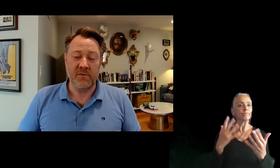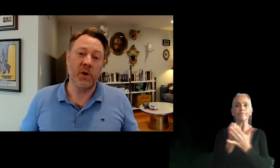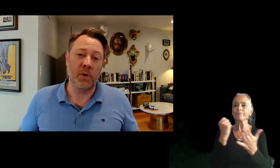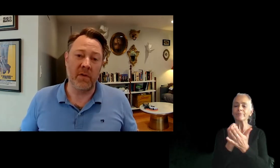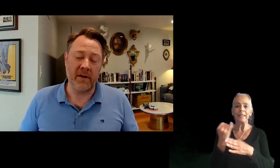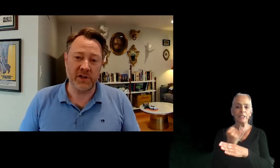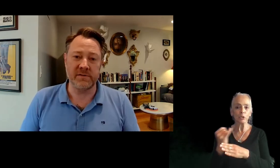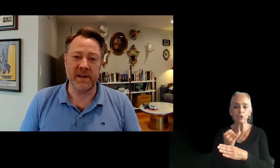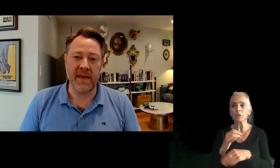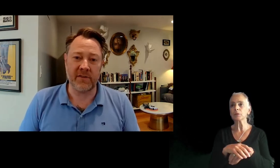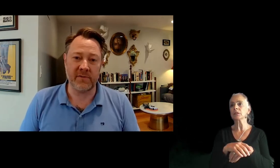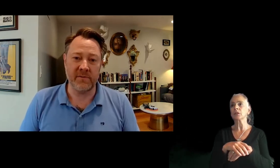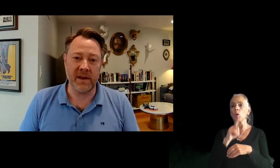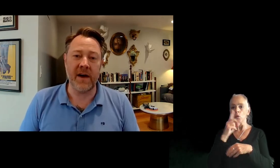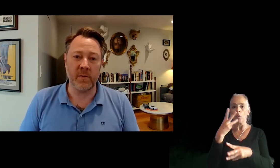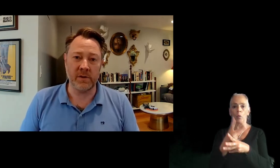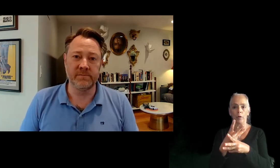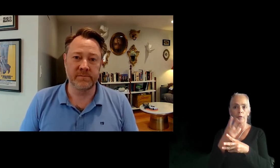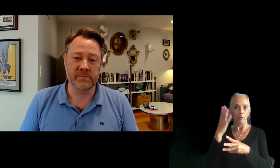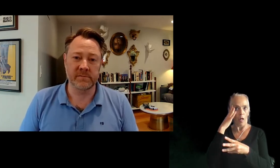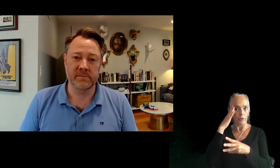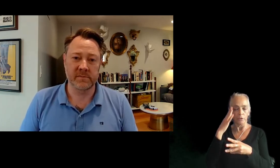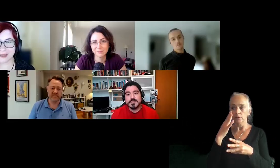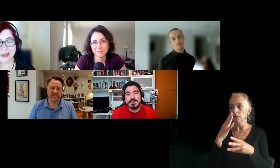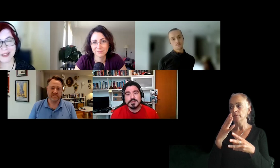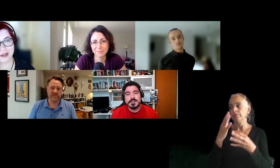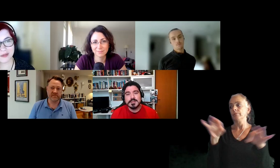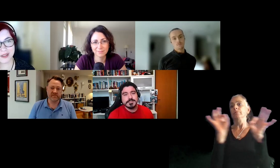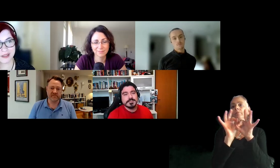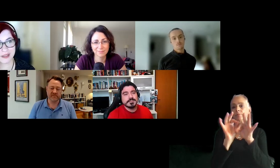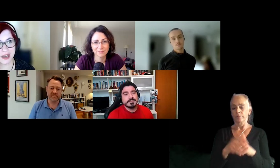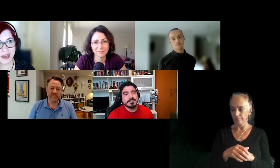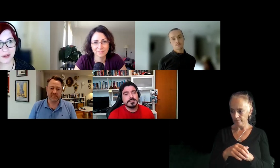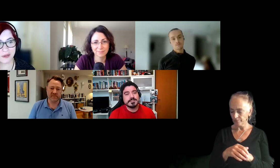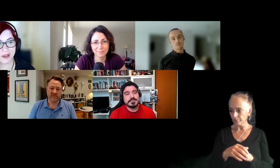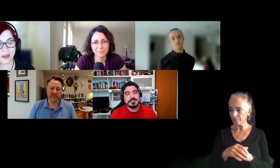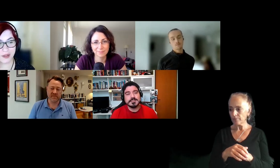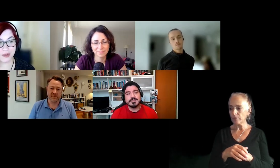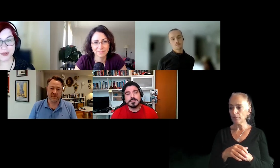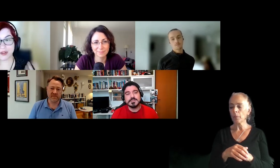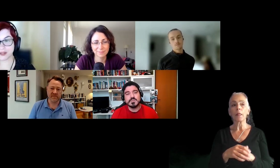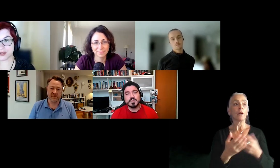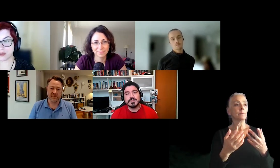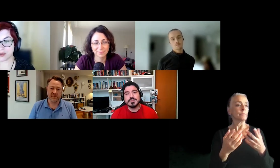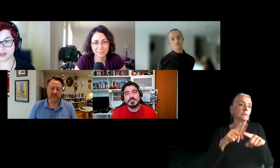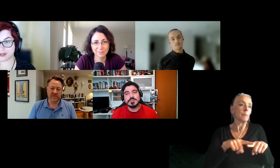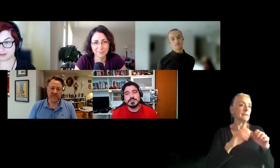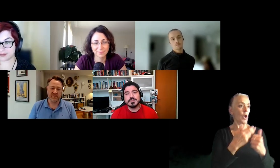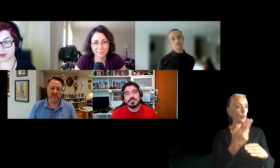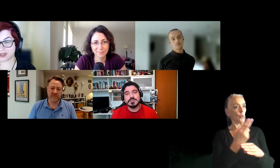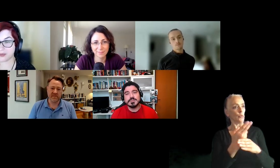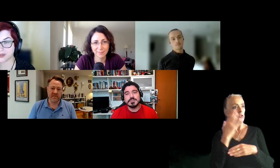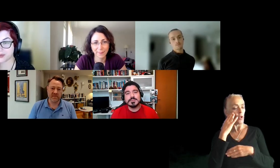real world knowledge. And that's invaluable. It depends always how you use your knowledge, always